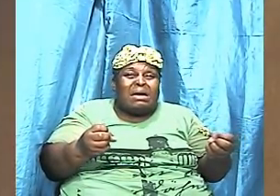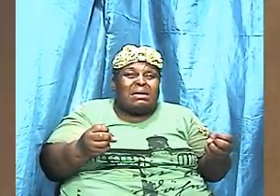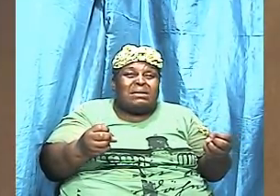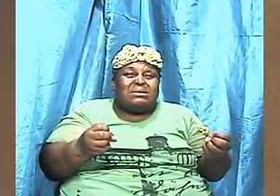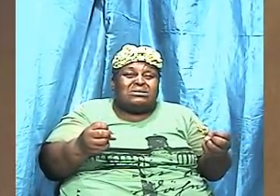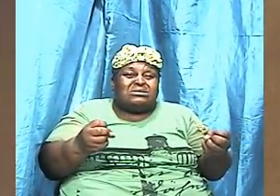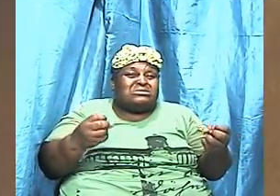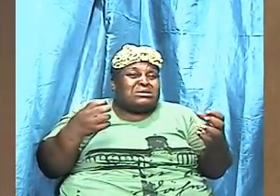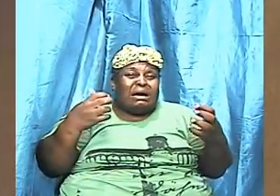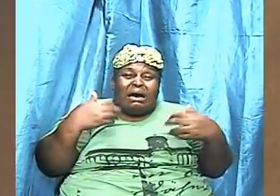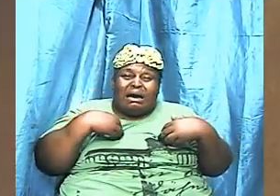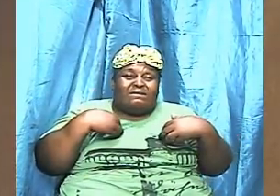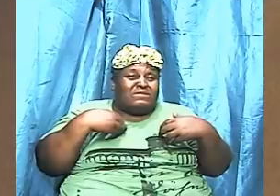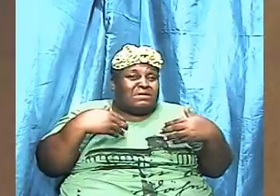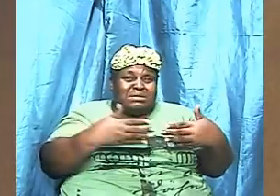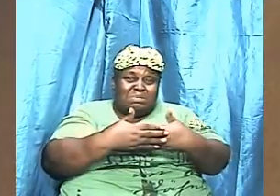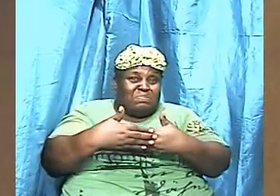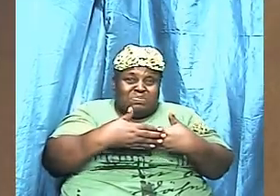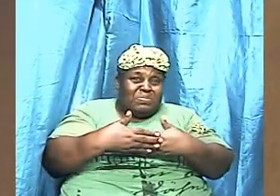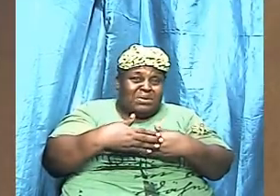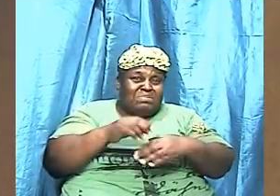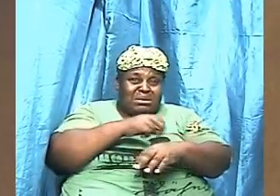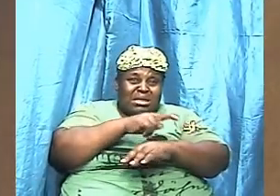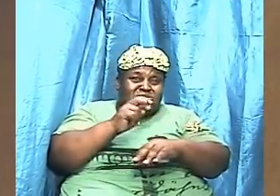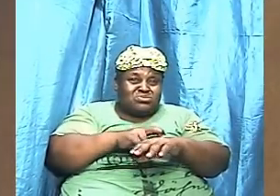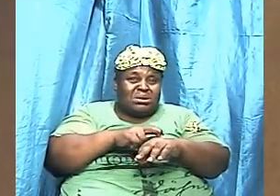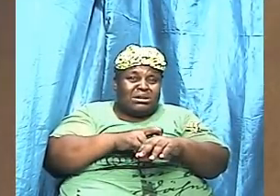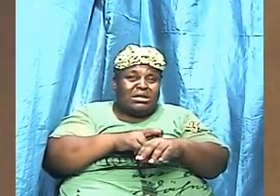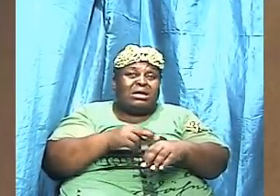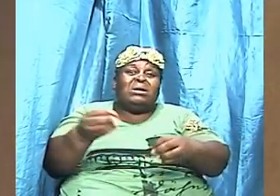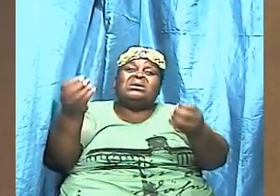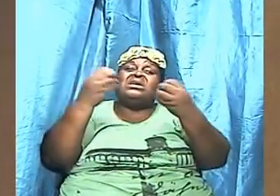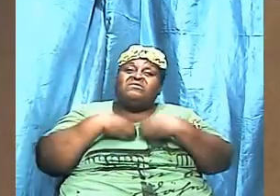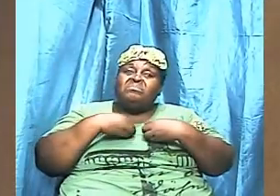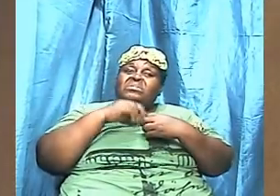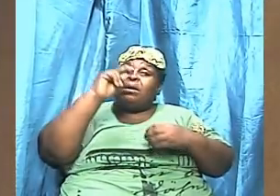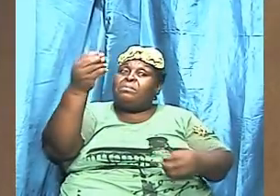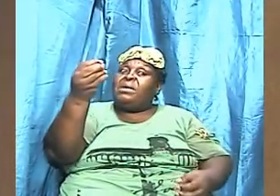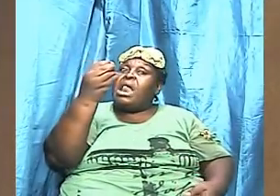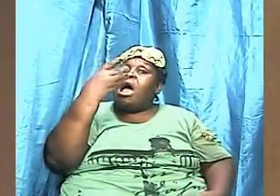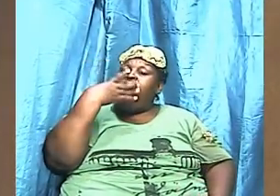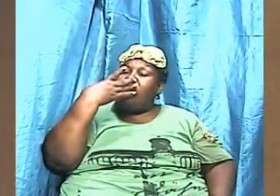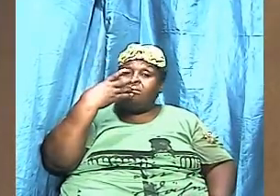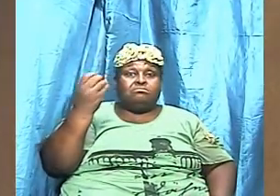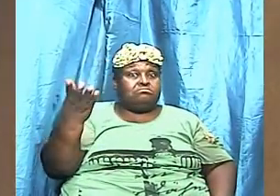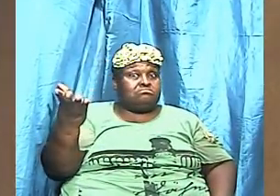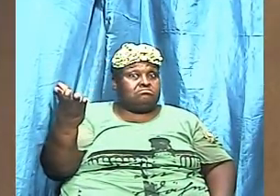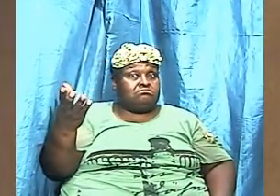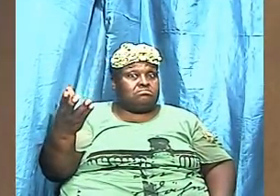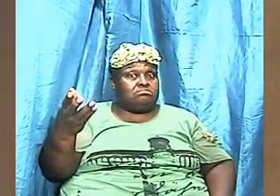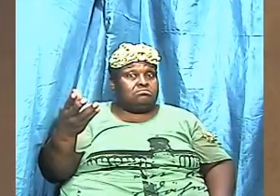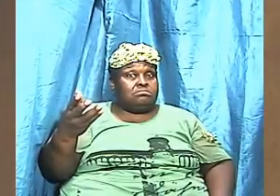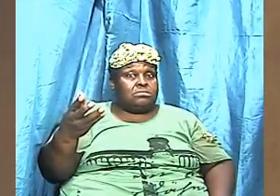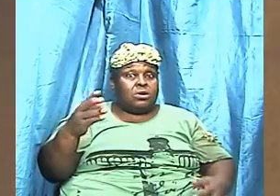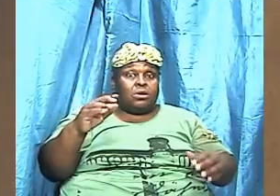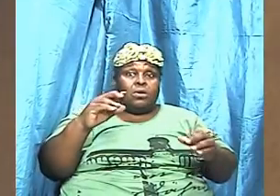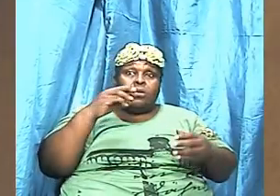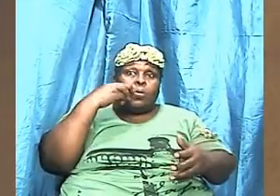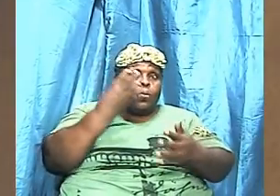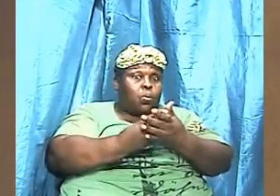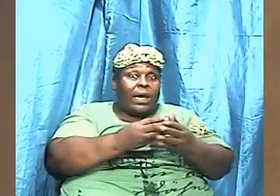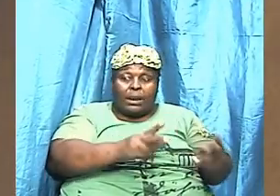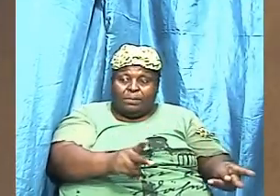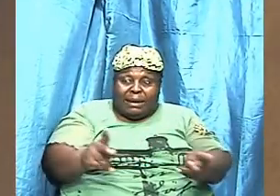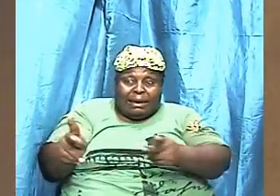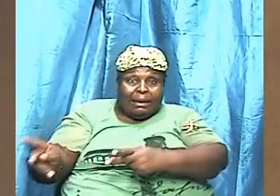was well thought out this is how the